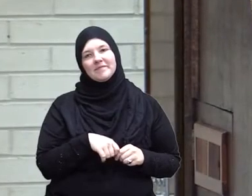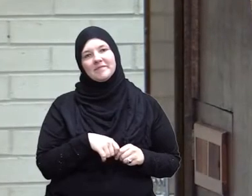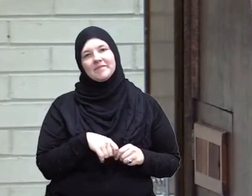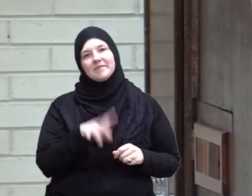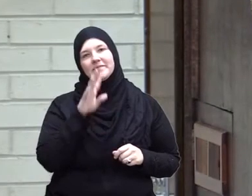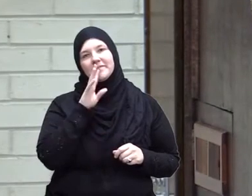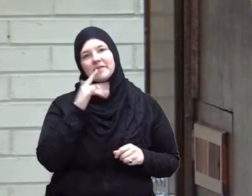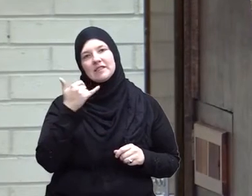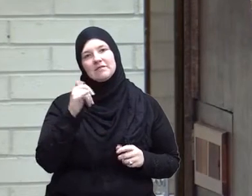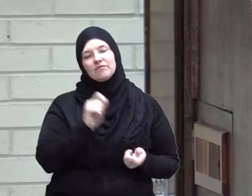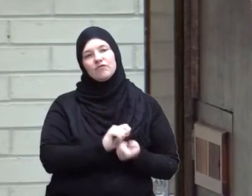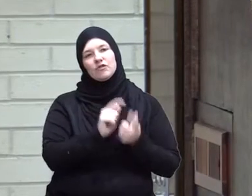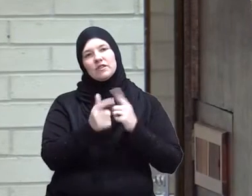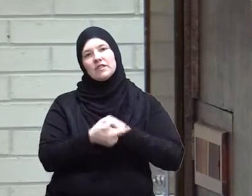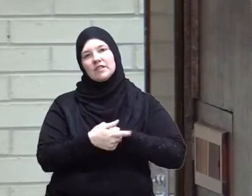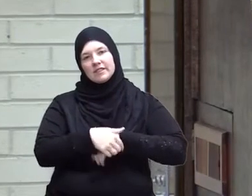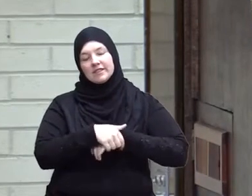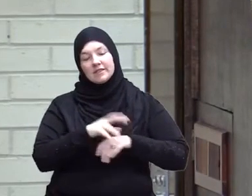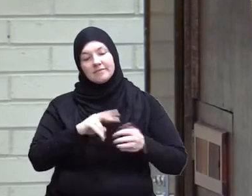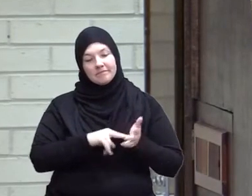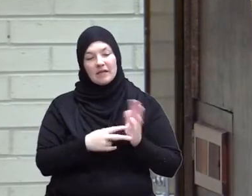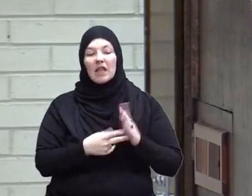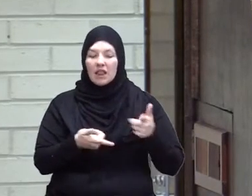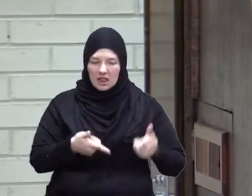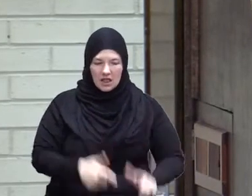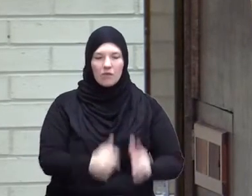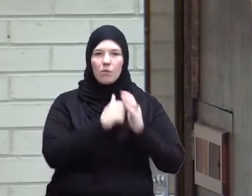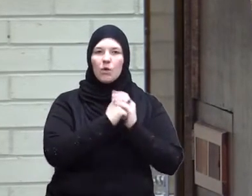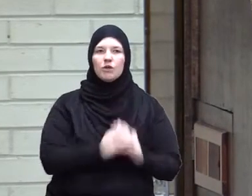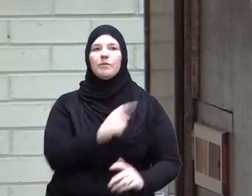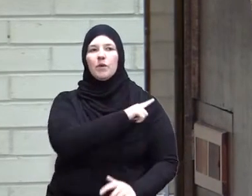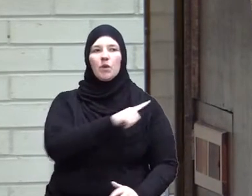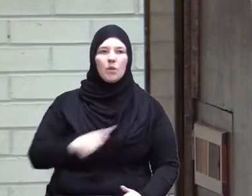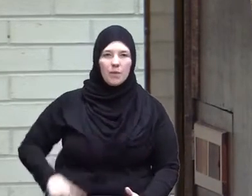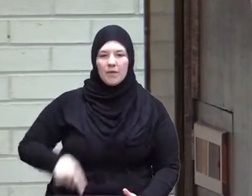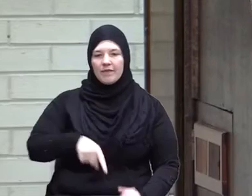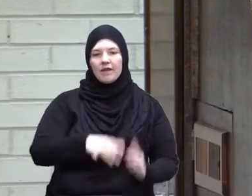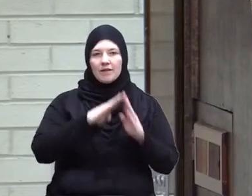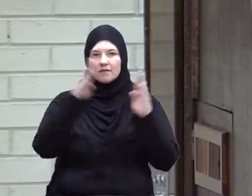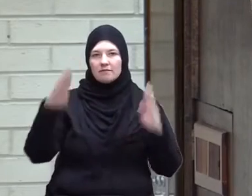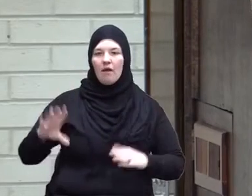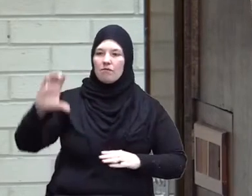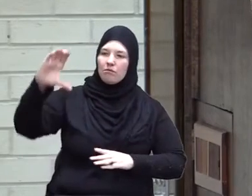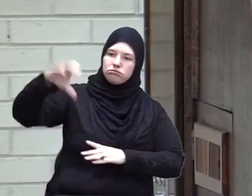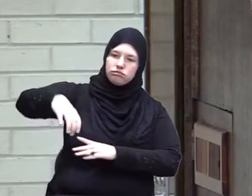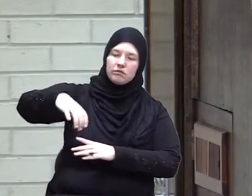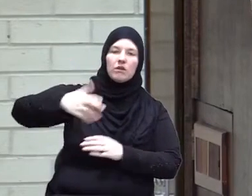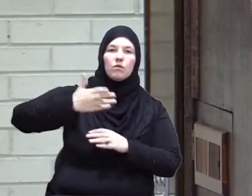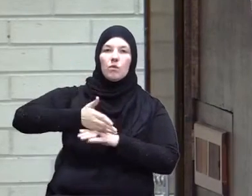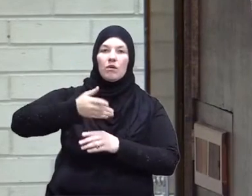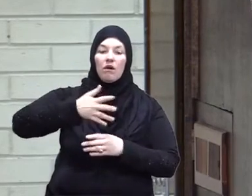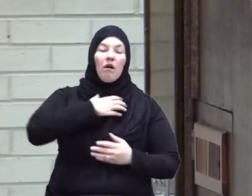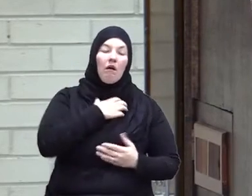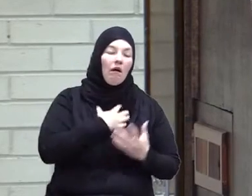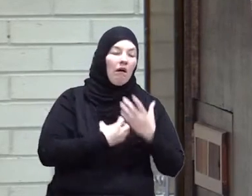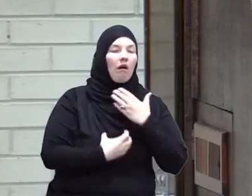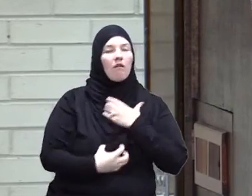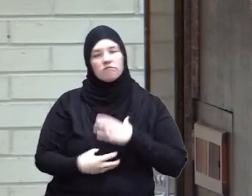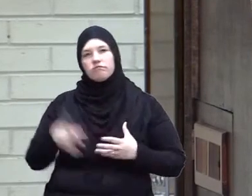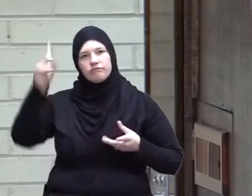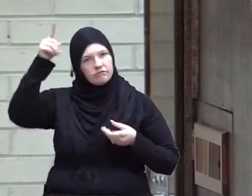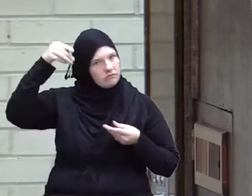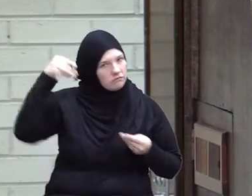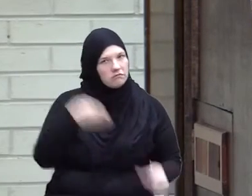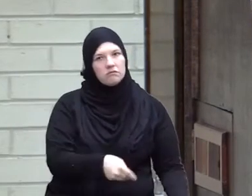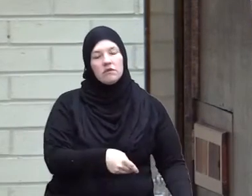let them worship the lord of this house who fit them after hunger and secure